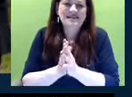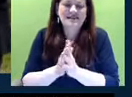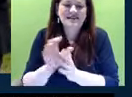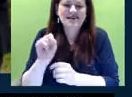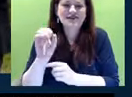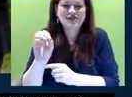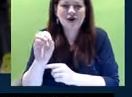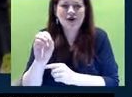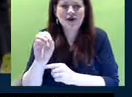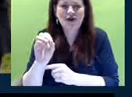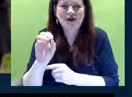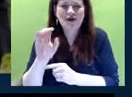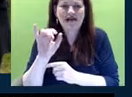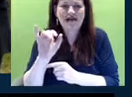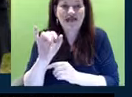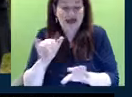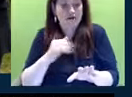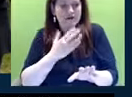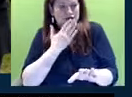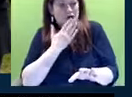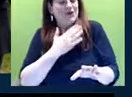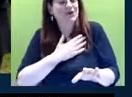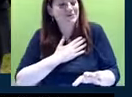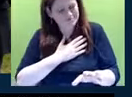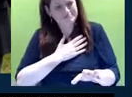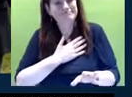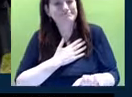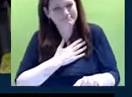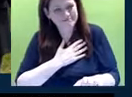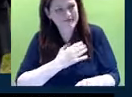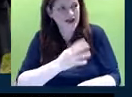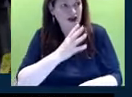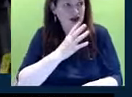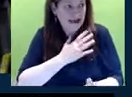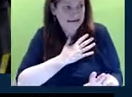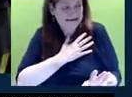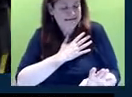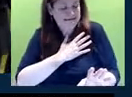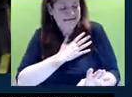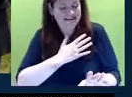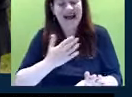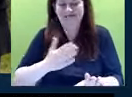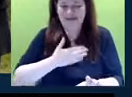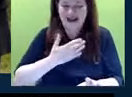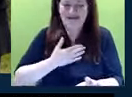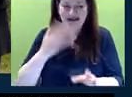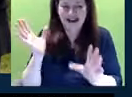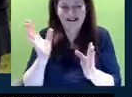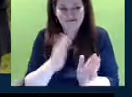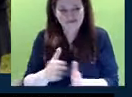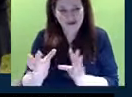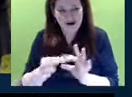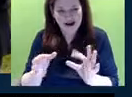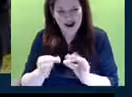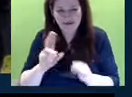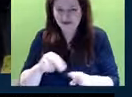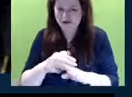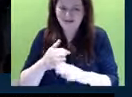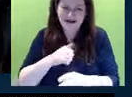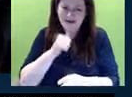So that left me a bit speechless. So I'm really glad I have some prepared comments because I usually don't.